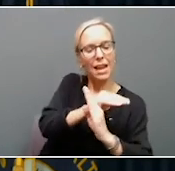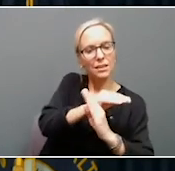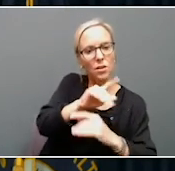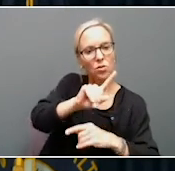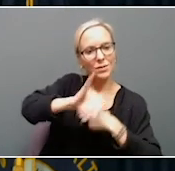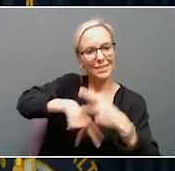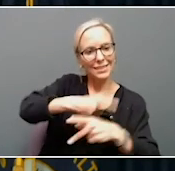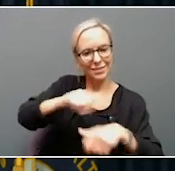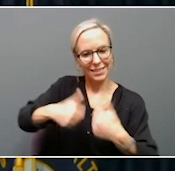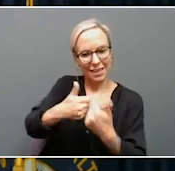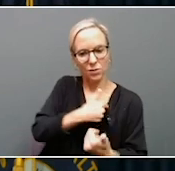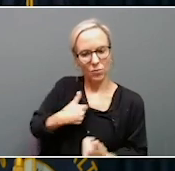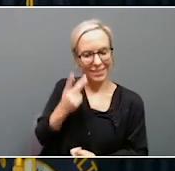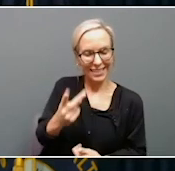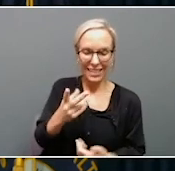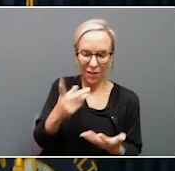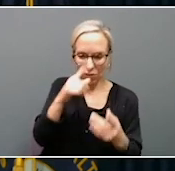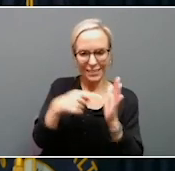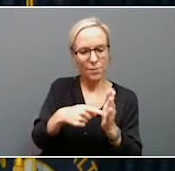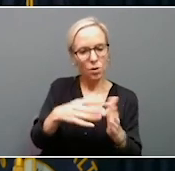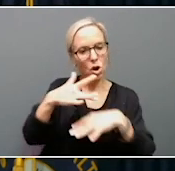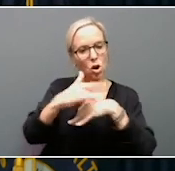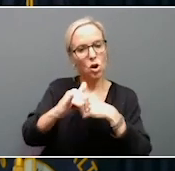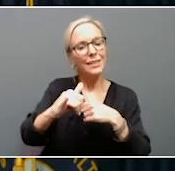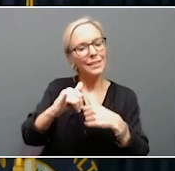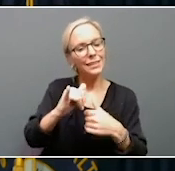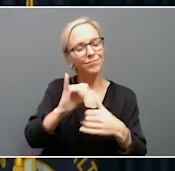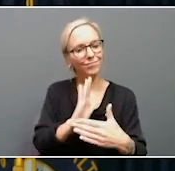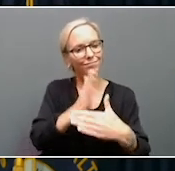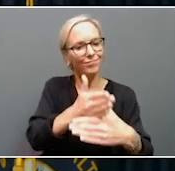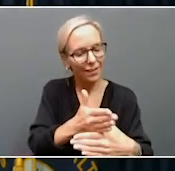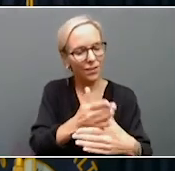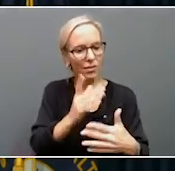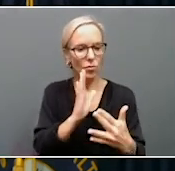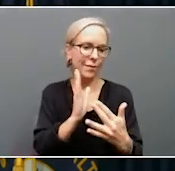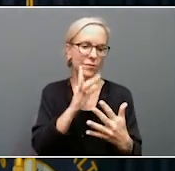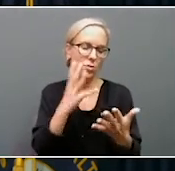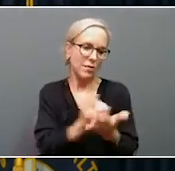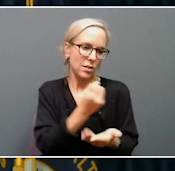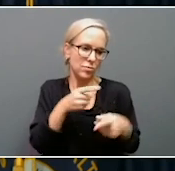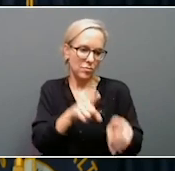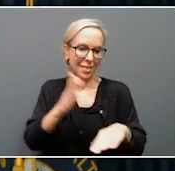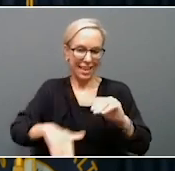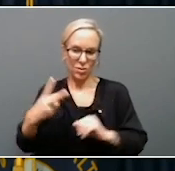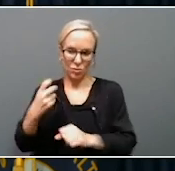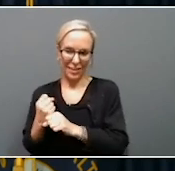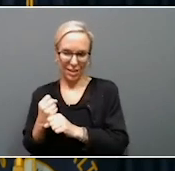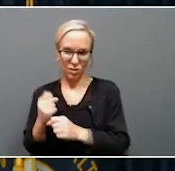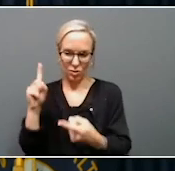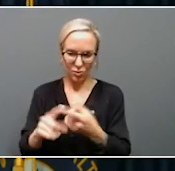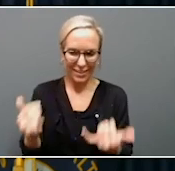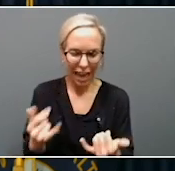believe that early intervention is working right now. We have fewer kids in foster care today than two years ago. It's ticking up a little bit right